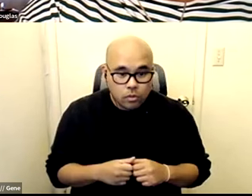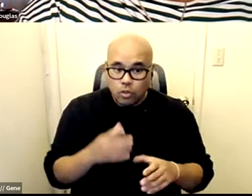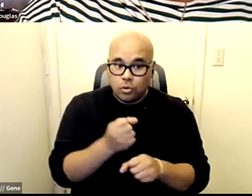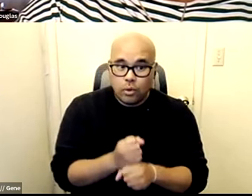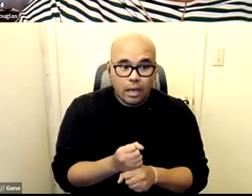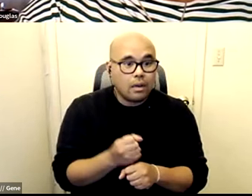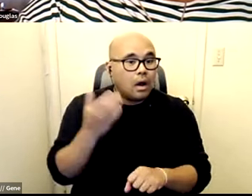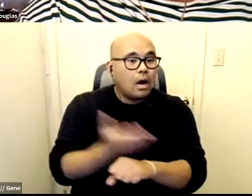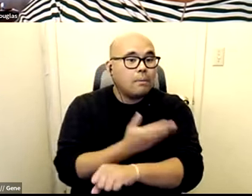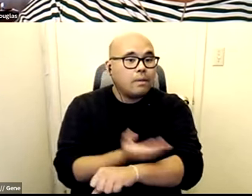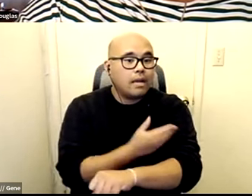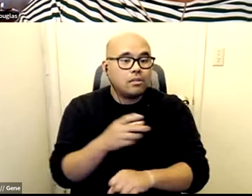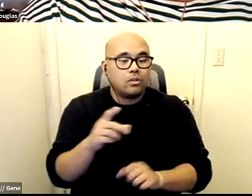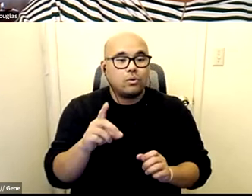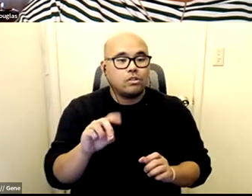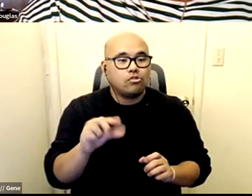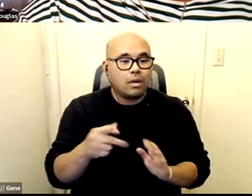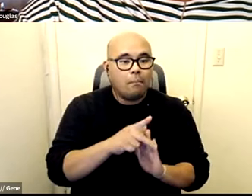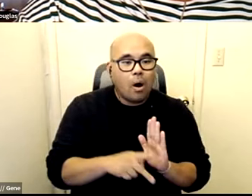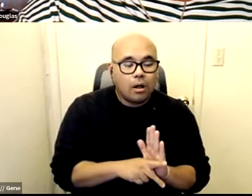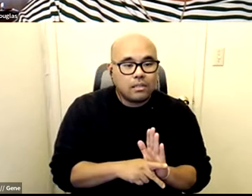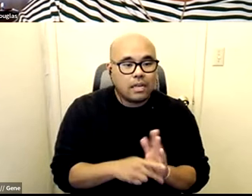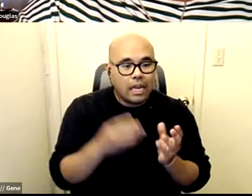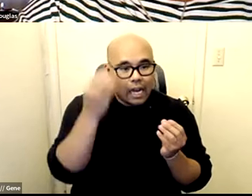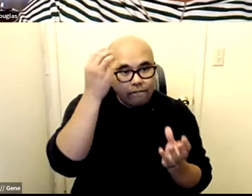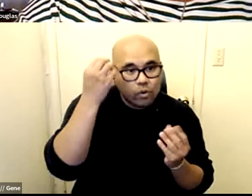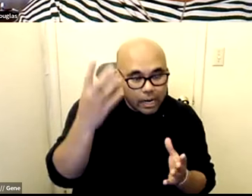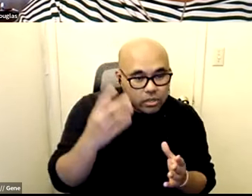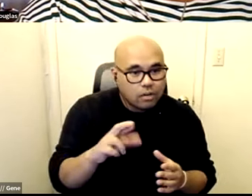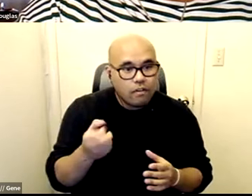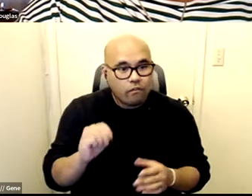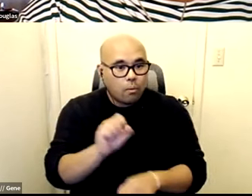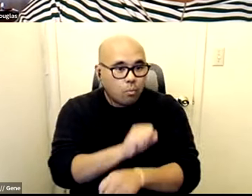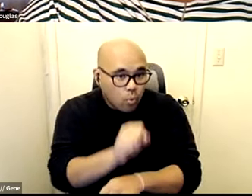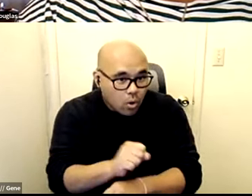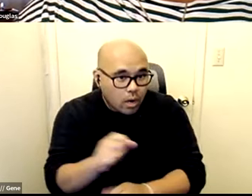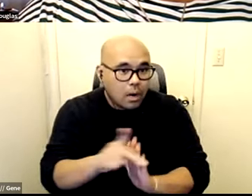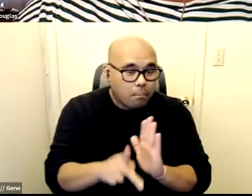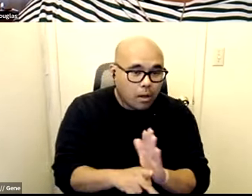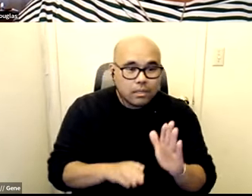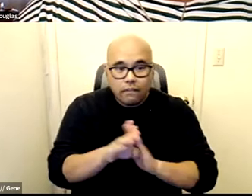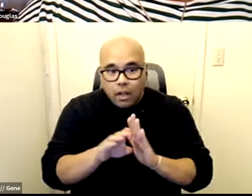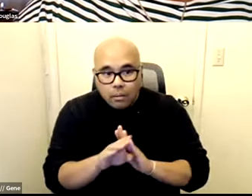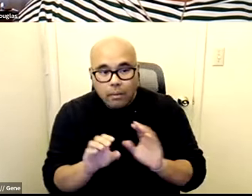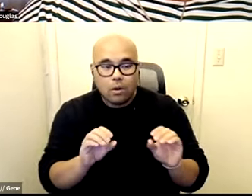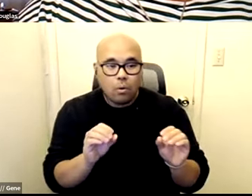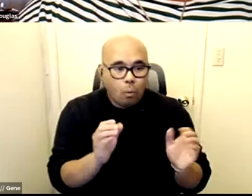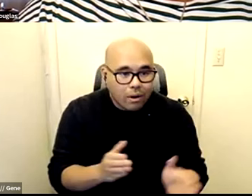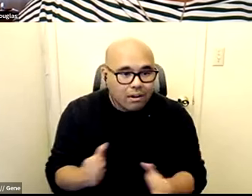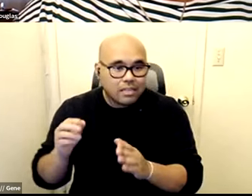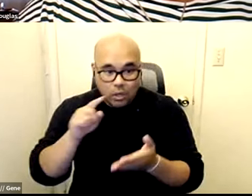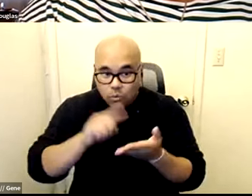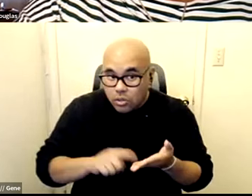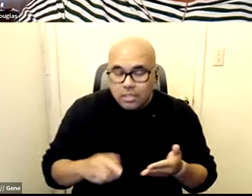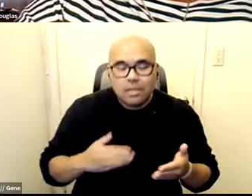policy alliances civil system reform work and to connect around policy development organizing and research fill out